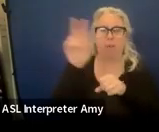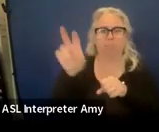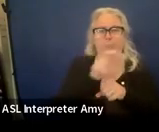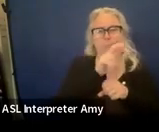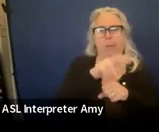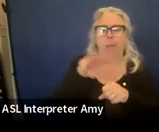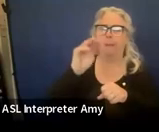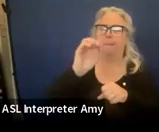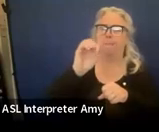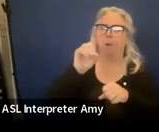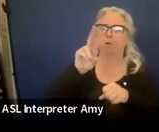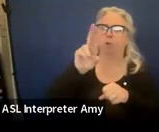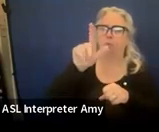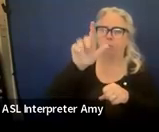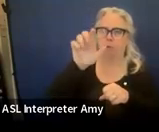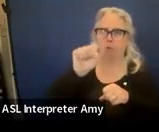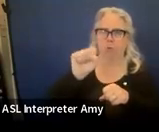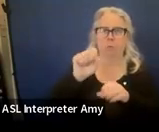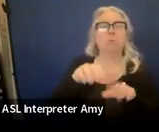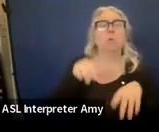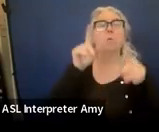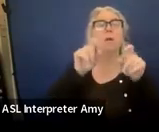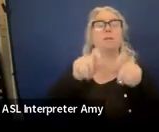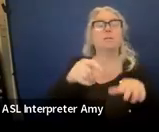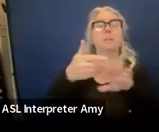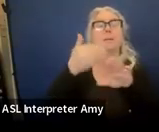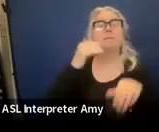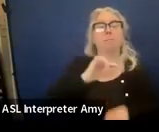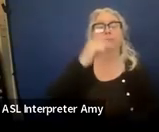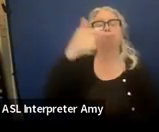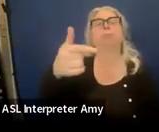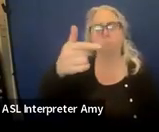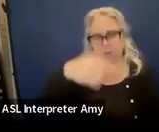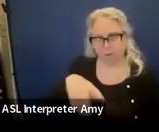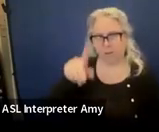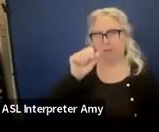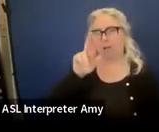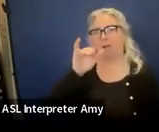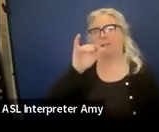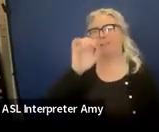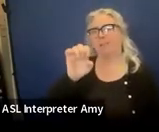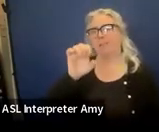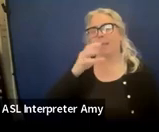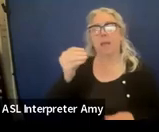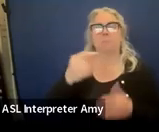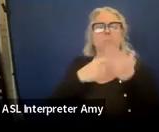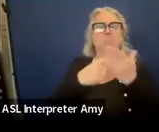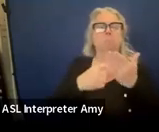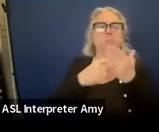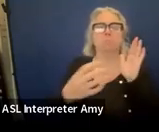All right, questions before we turn it over to Carly and move on to Section 6.